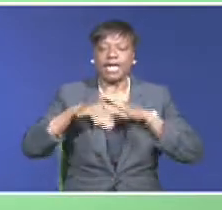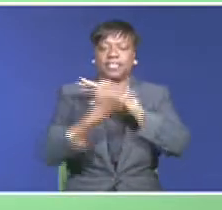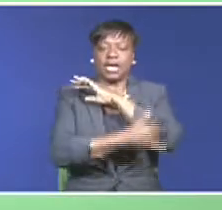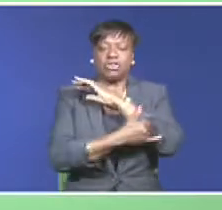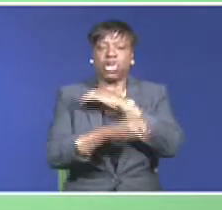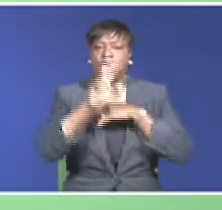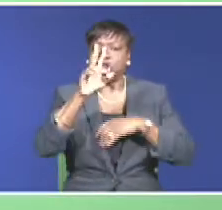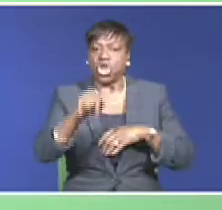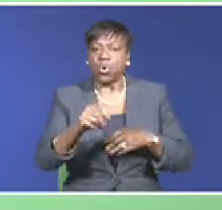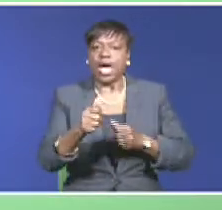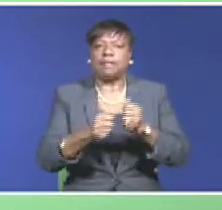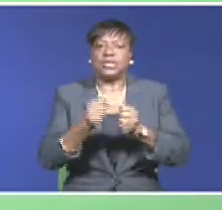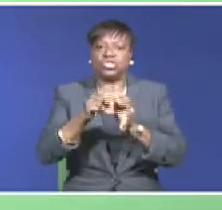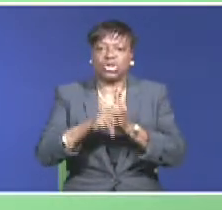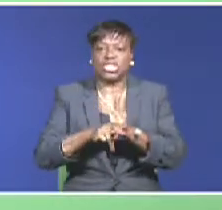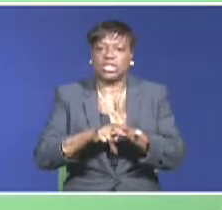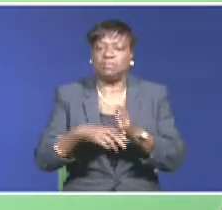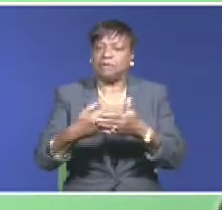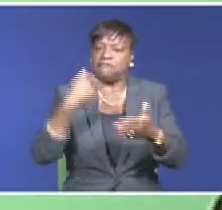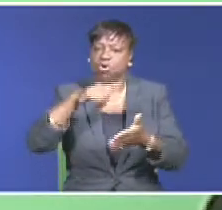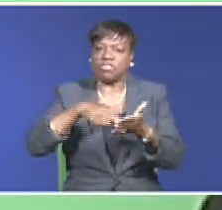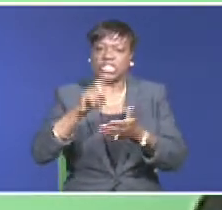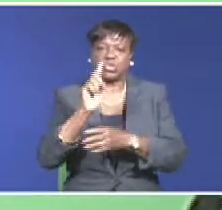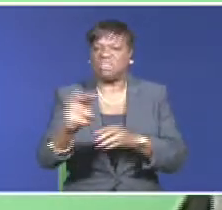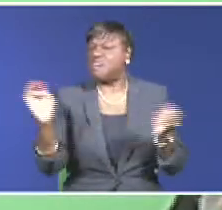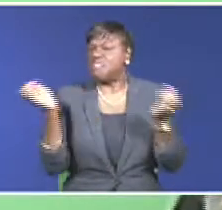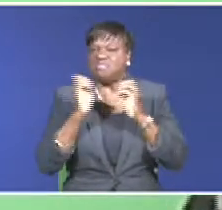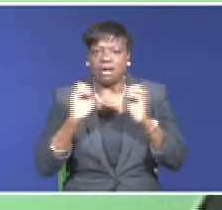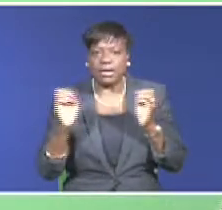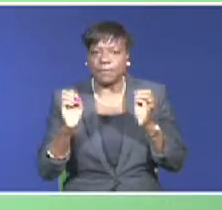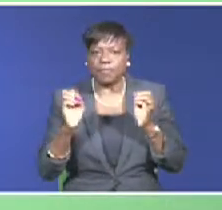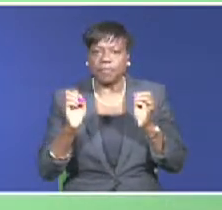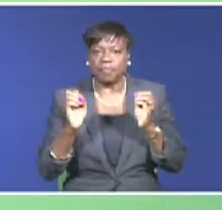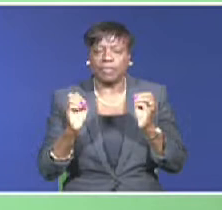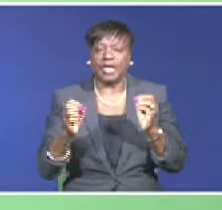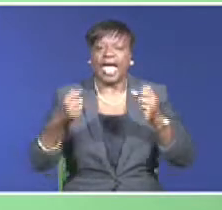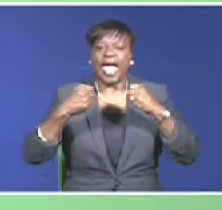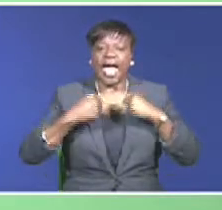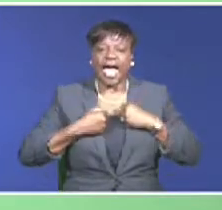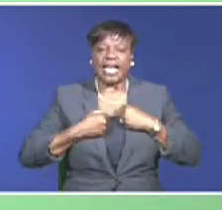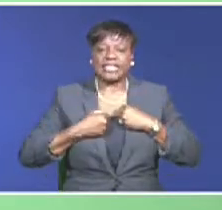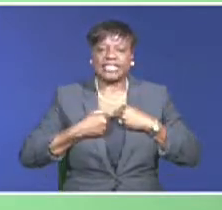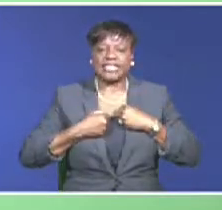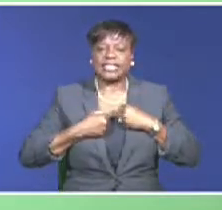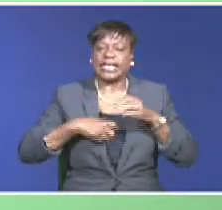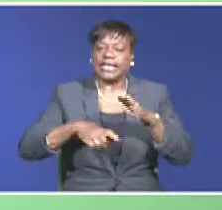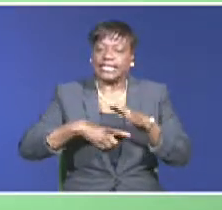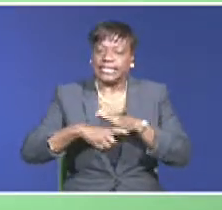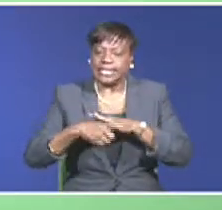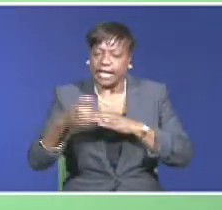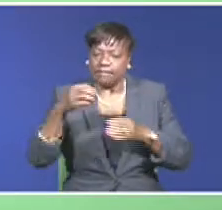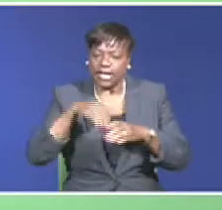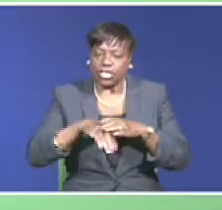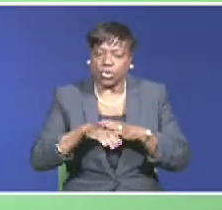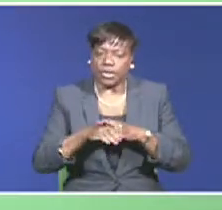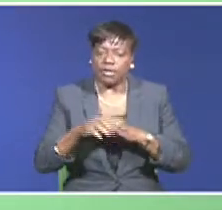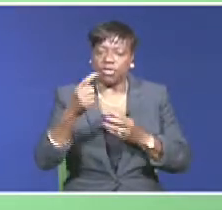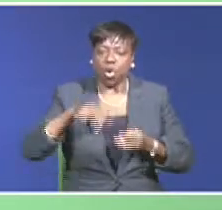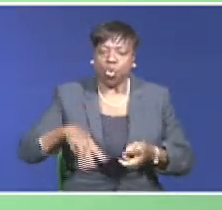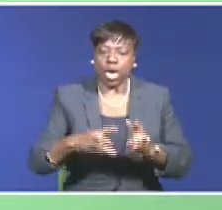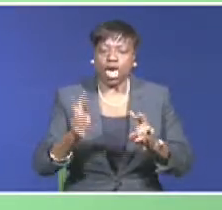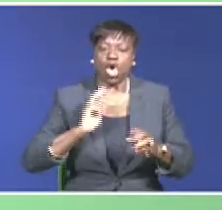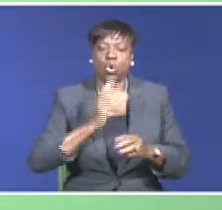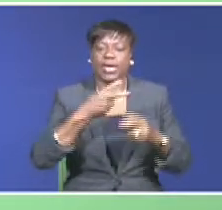administration before this one, none, has even delved into it in the way that we have.